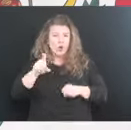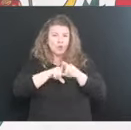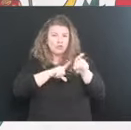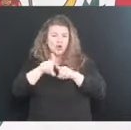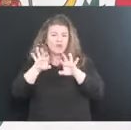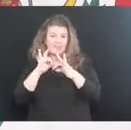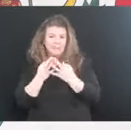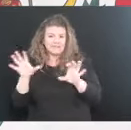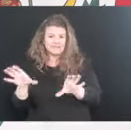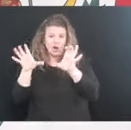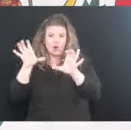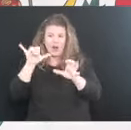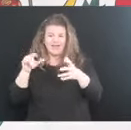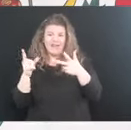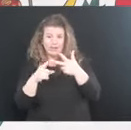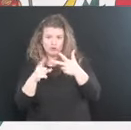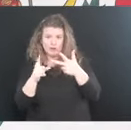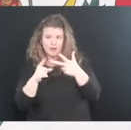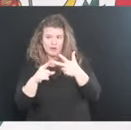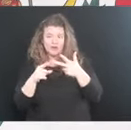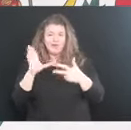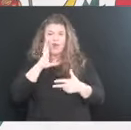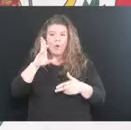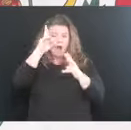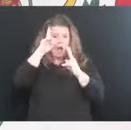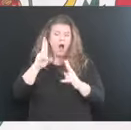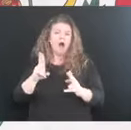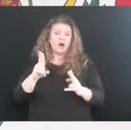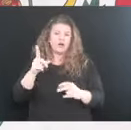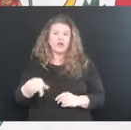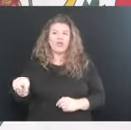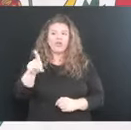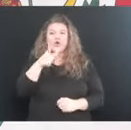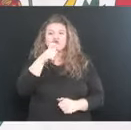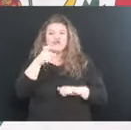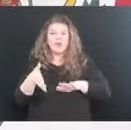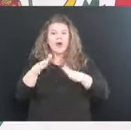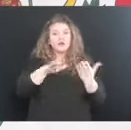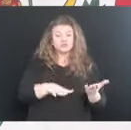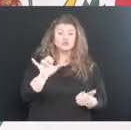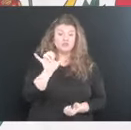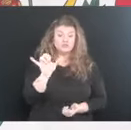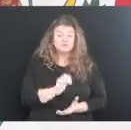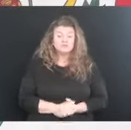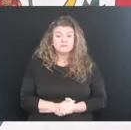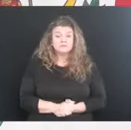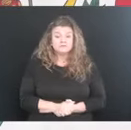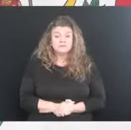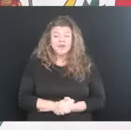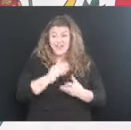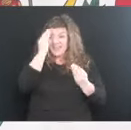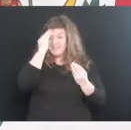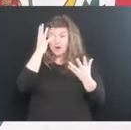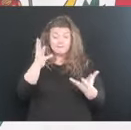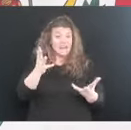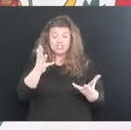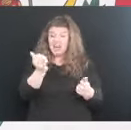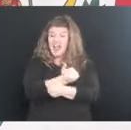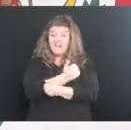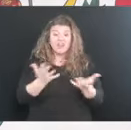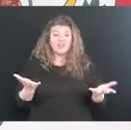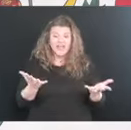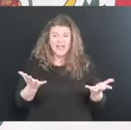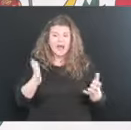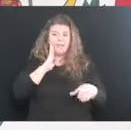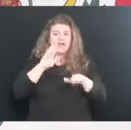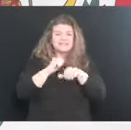And absolutely they will honor those that have been lost. Also all the information about sending